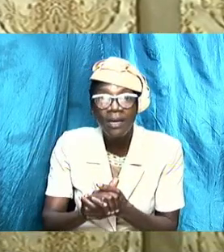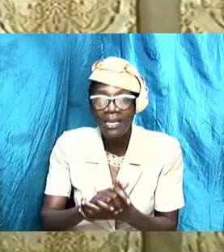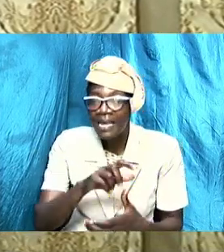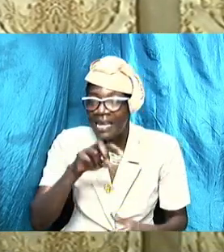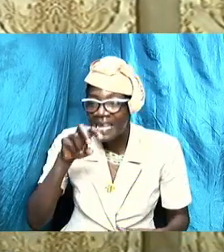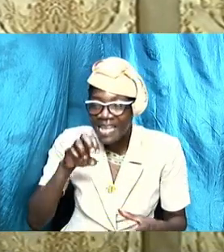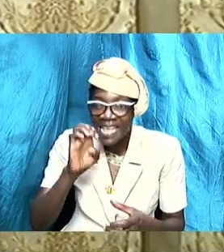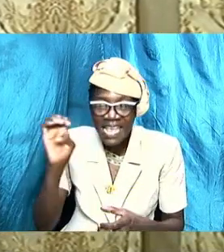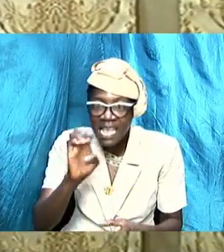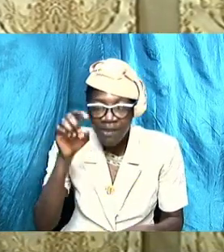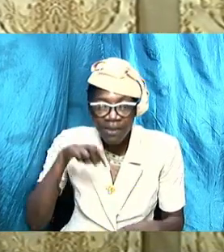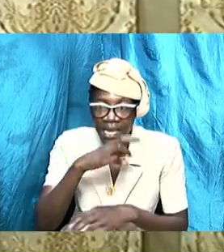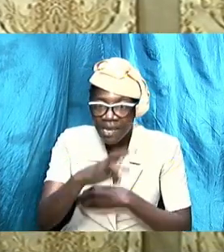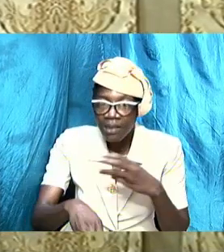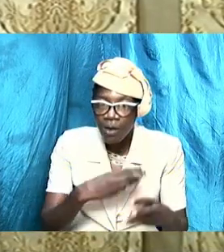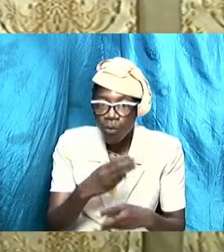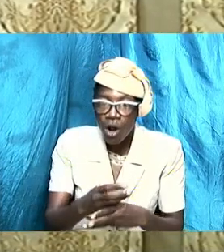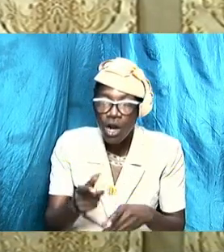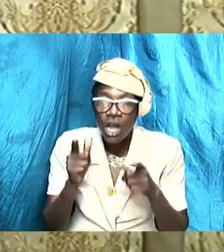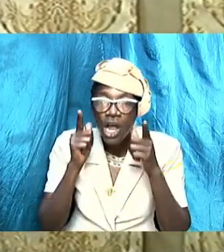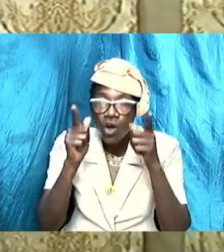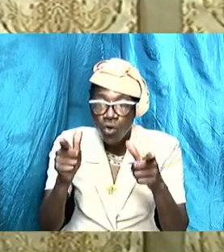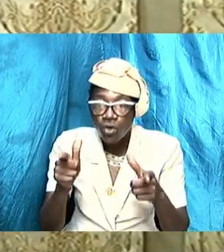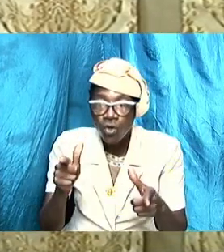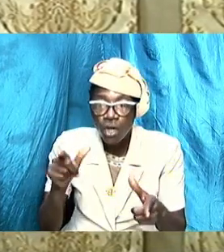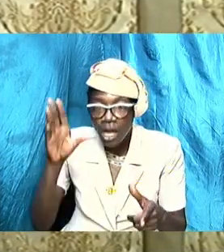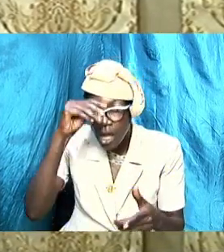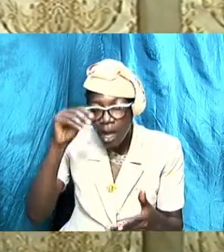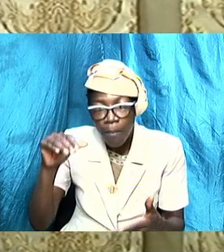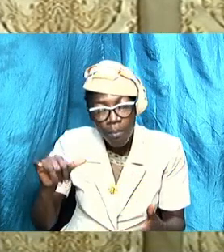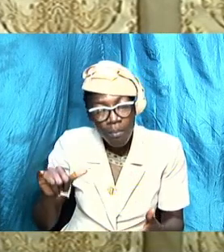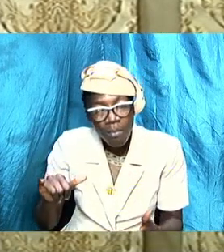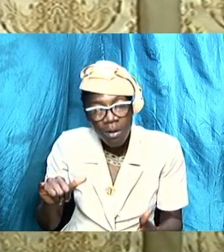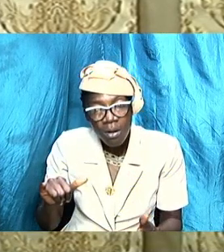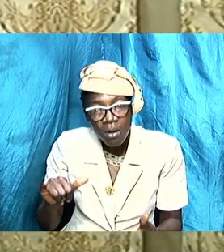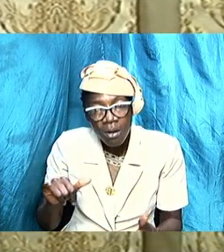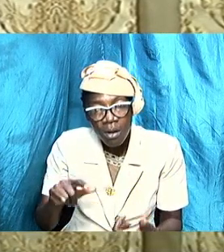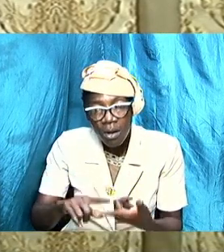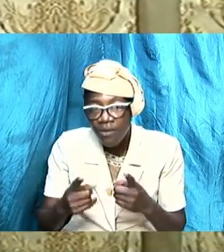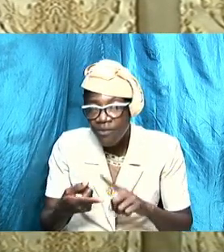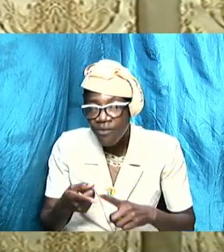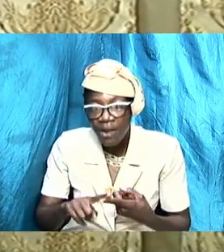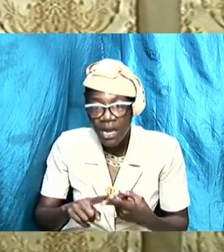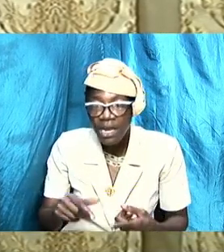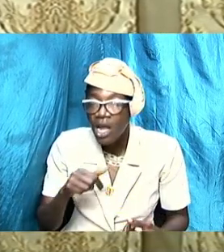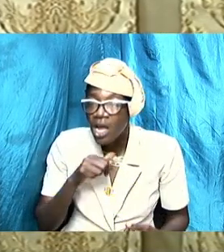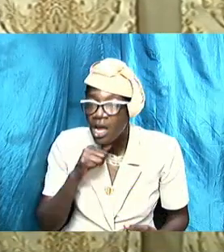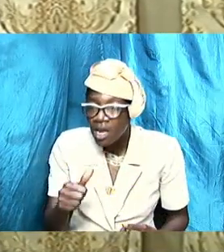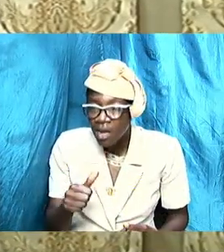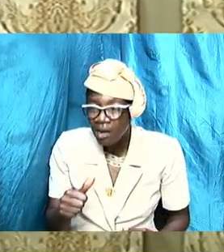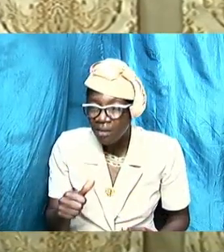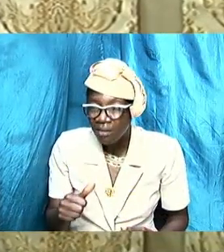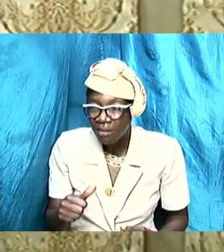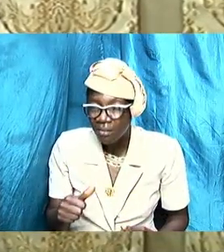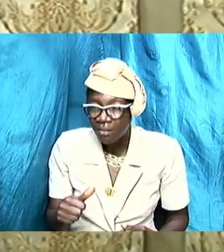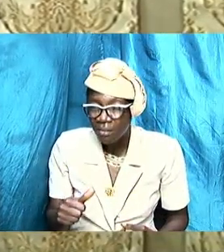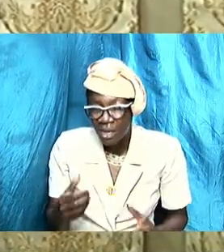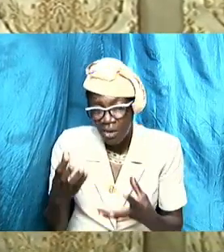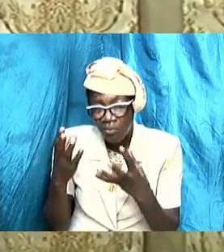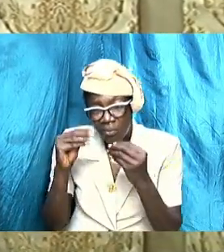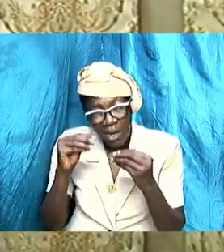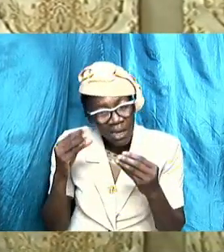world they look to their fiancés and their boyfriends for things it's not greedy they're greedy it is a natural desire